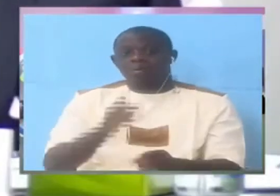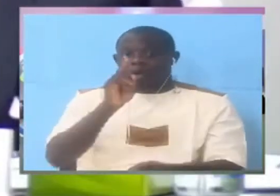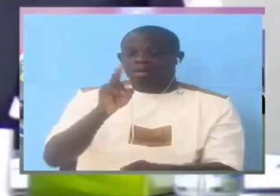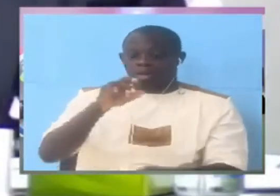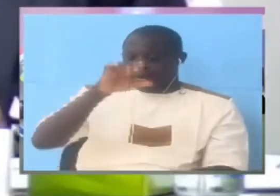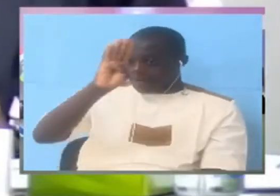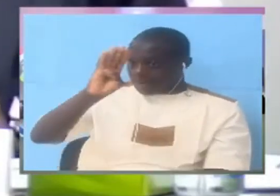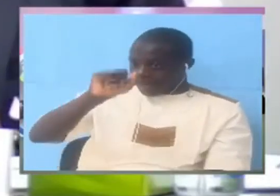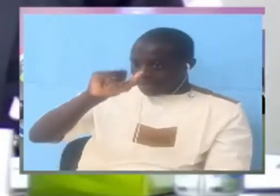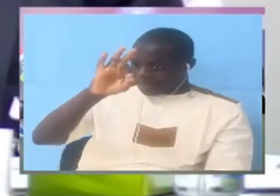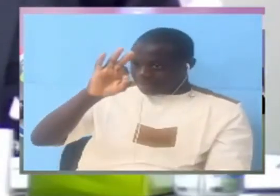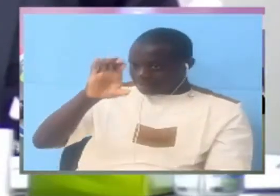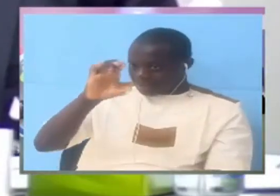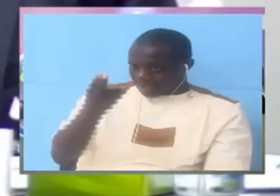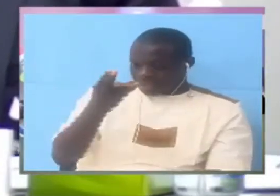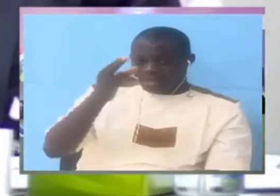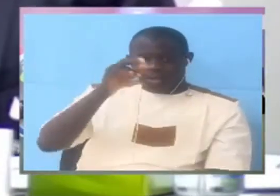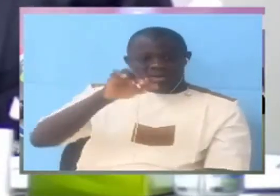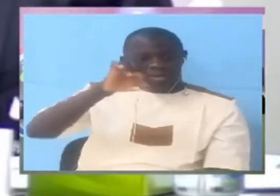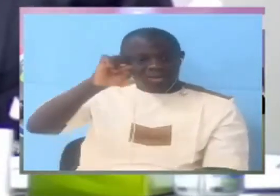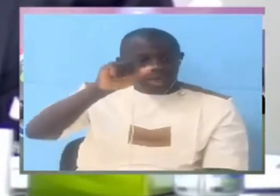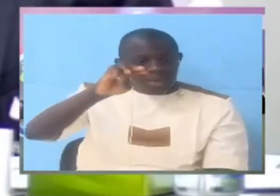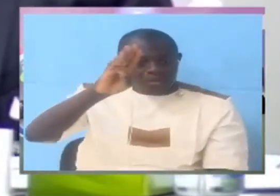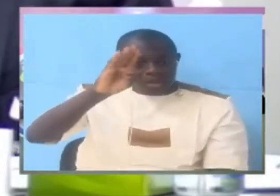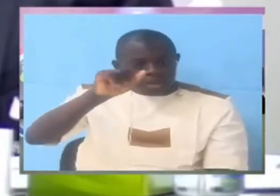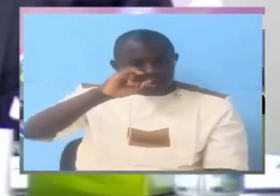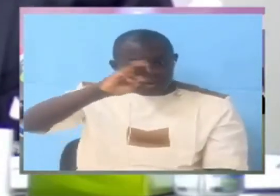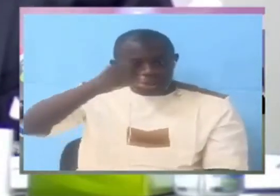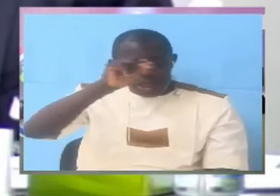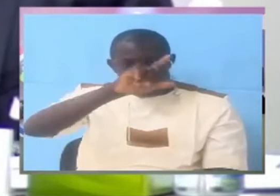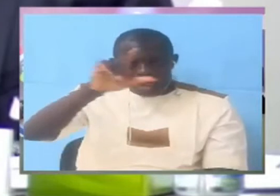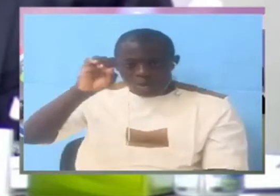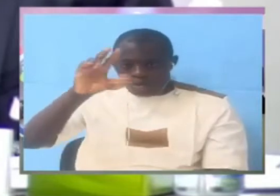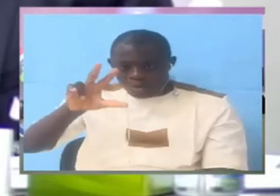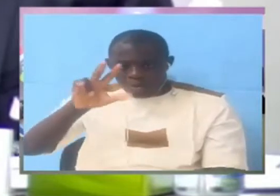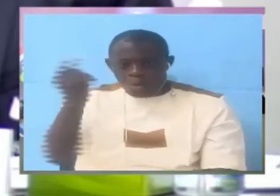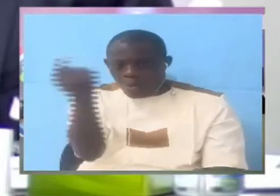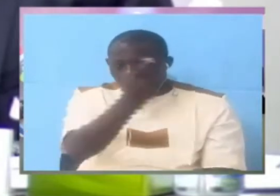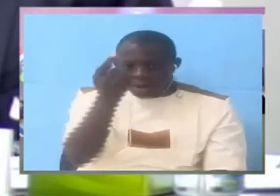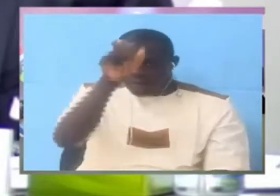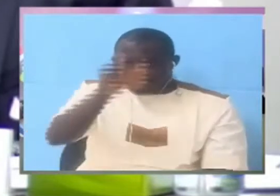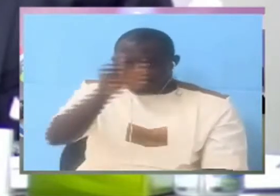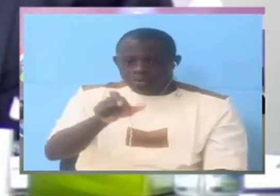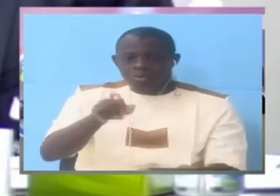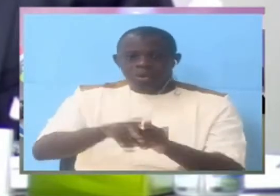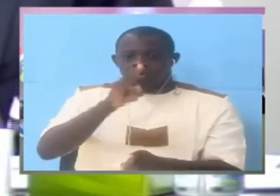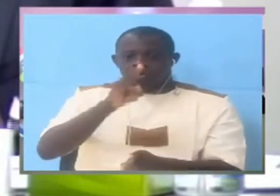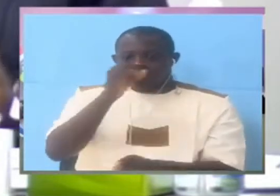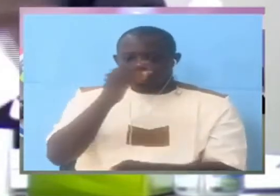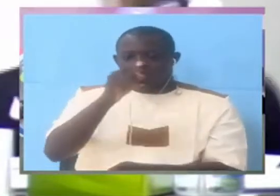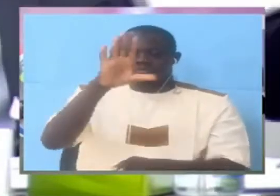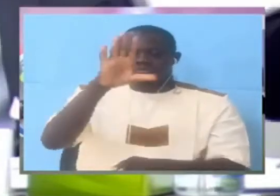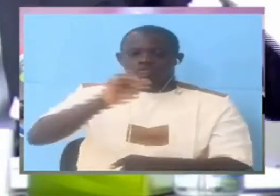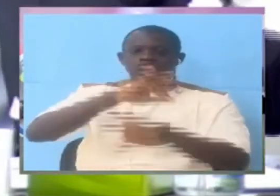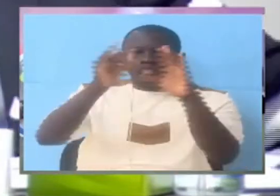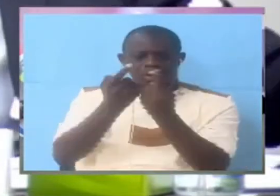jalo is not even the only person to incriminate you but about shamba jalo romank a mod me along katele yay dundi we